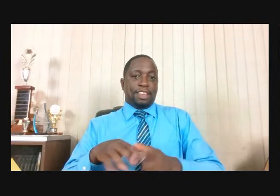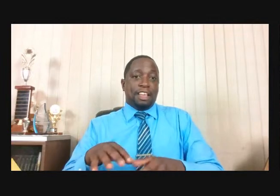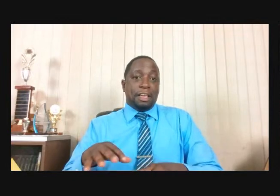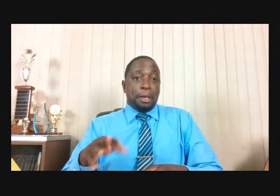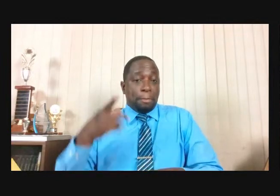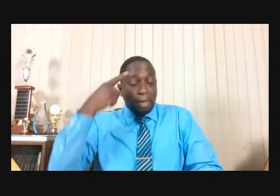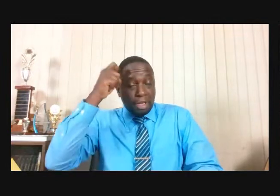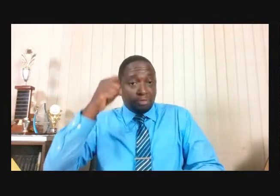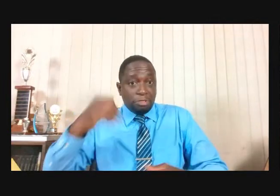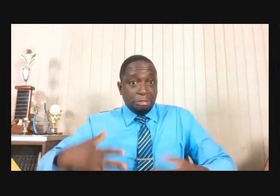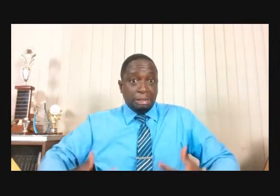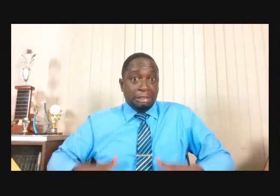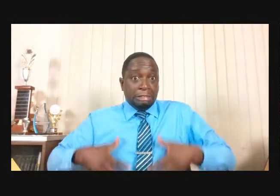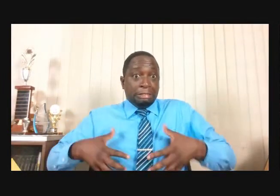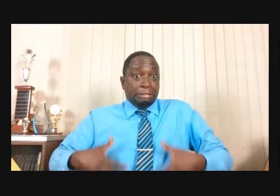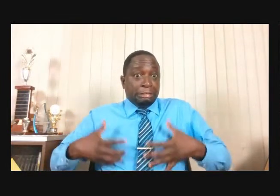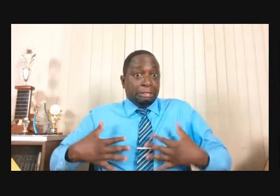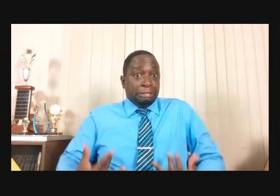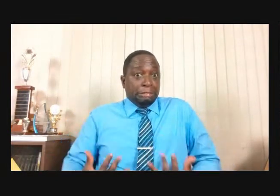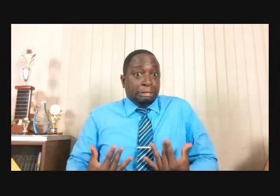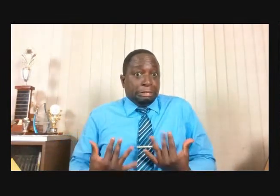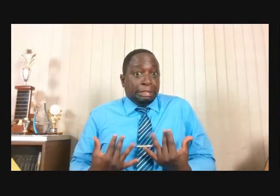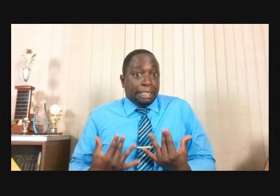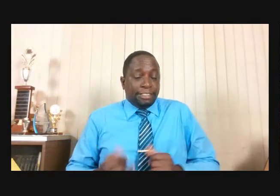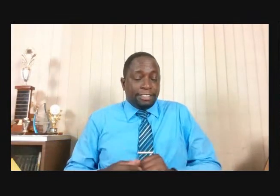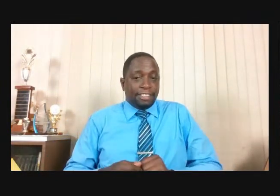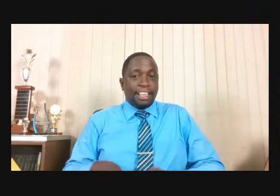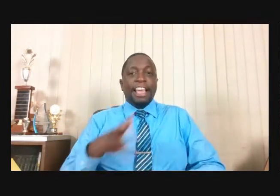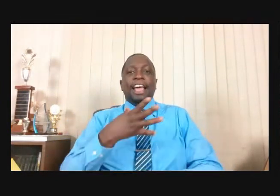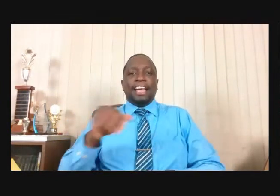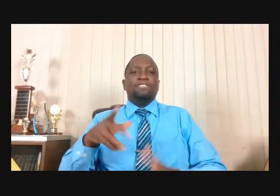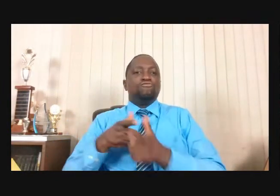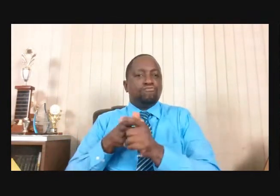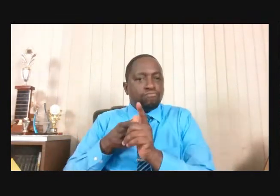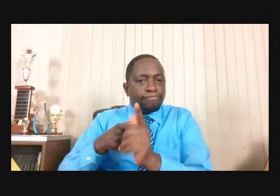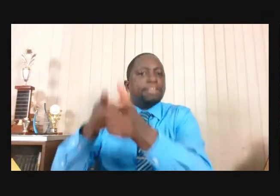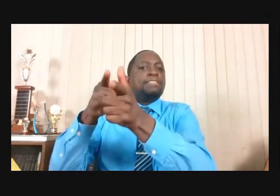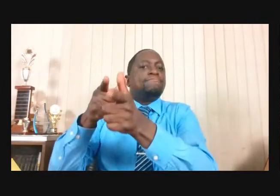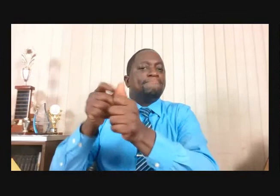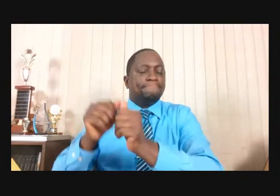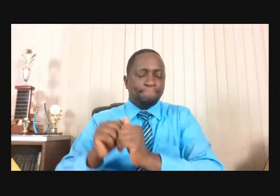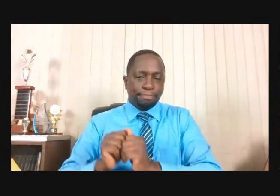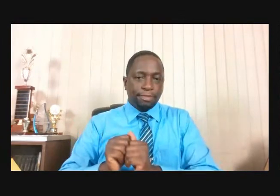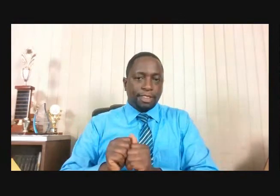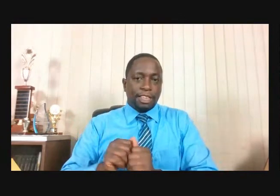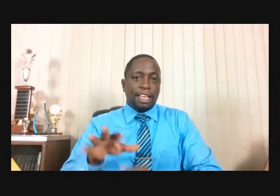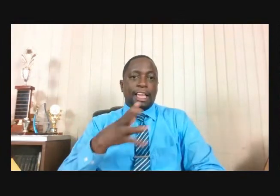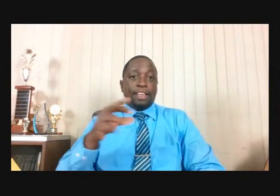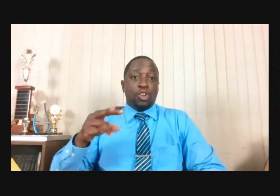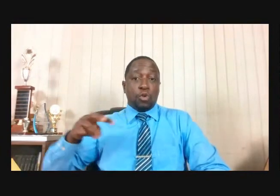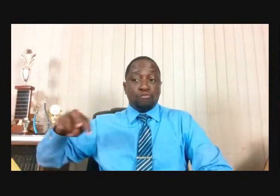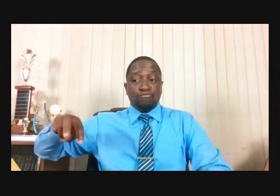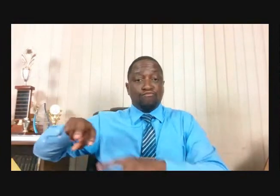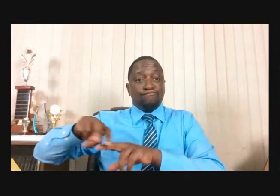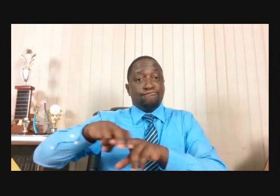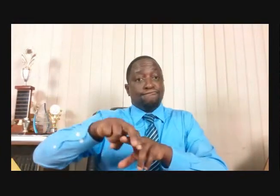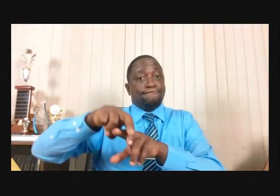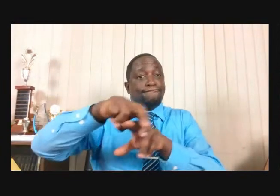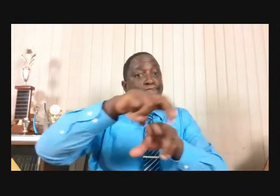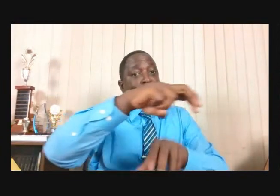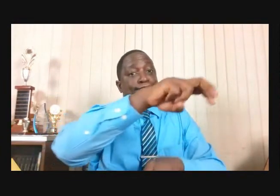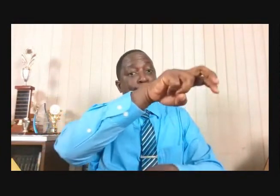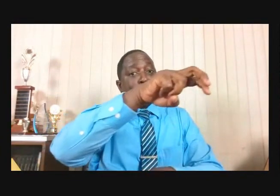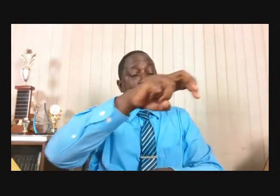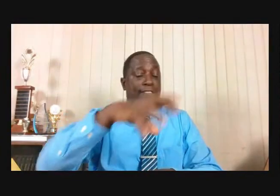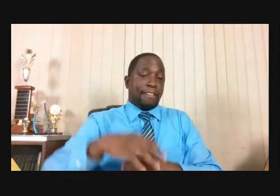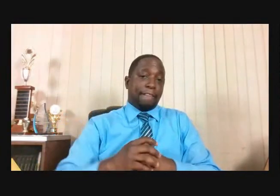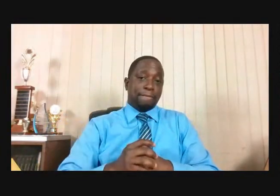Anxious To Preserve His Life He Flees And Travels 80 To